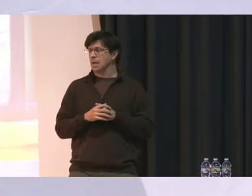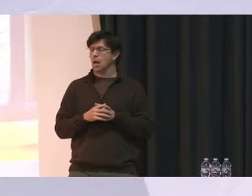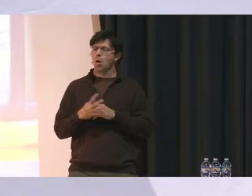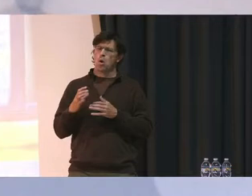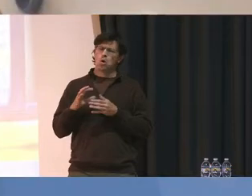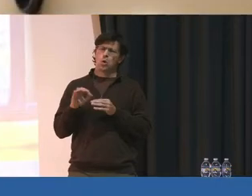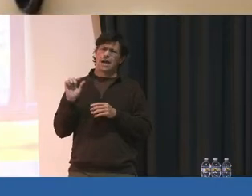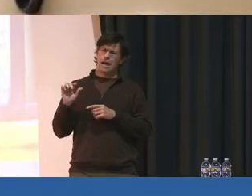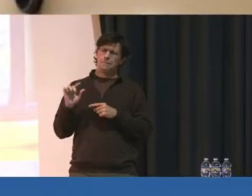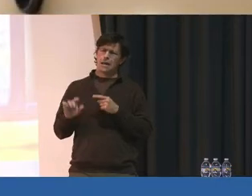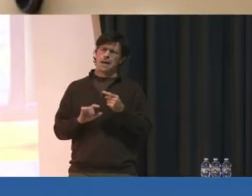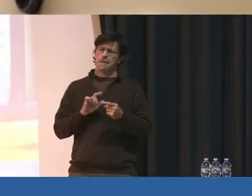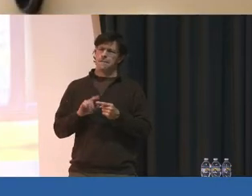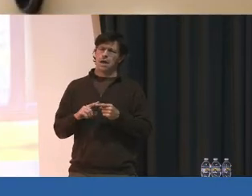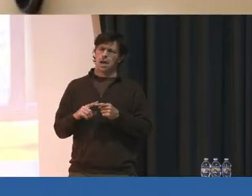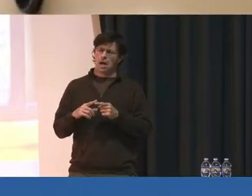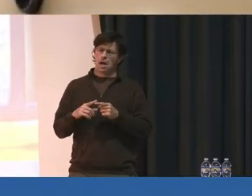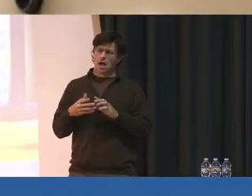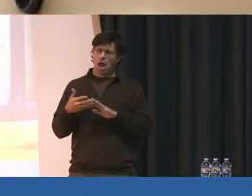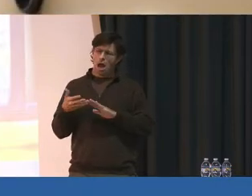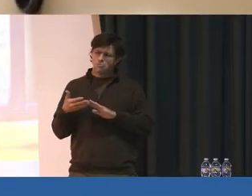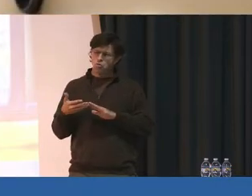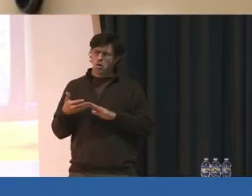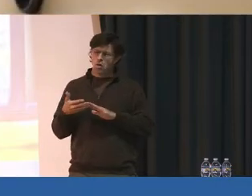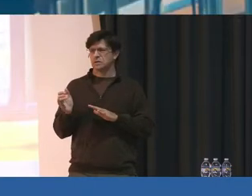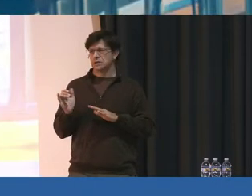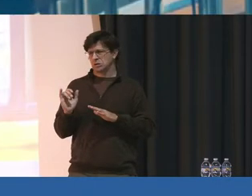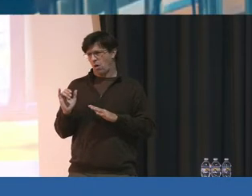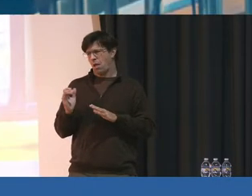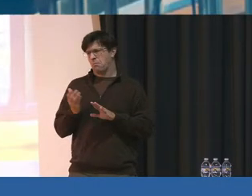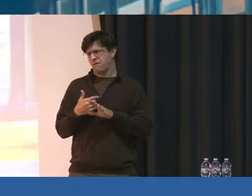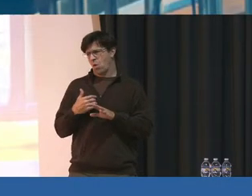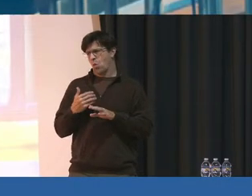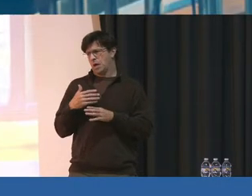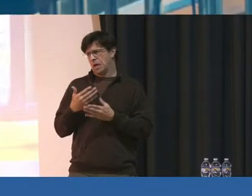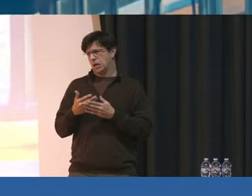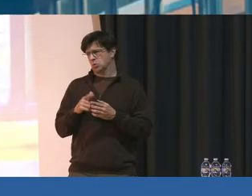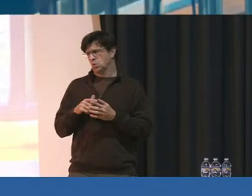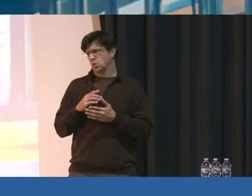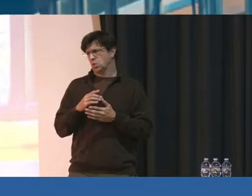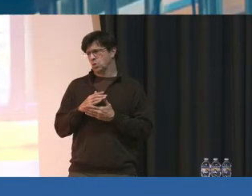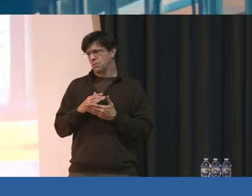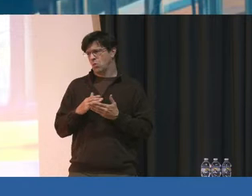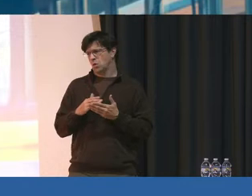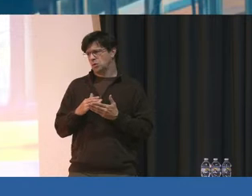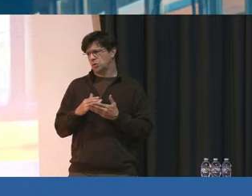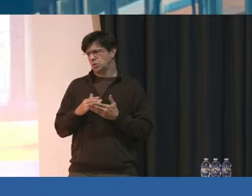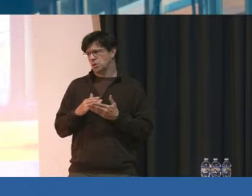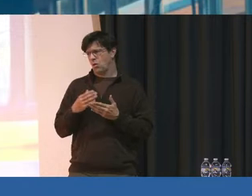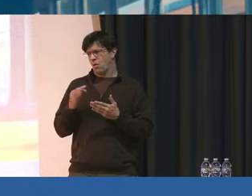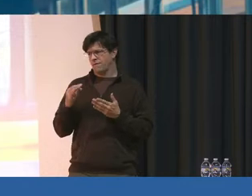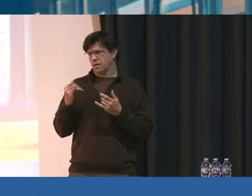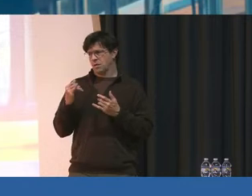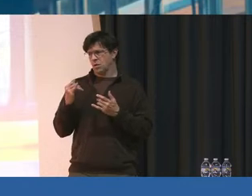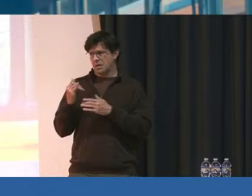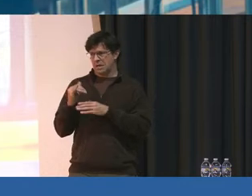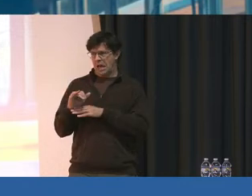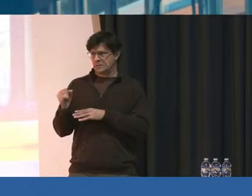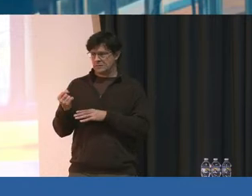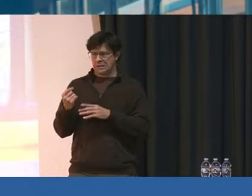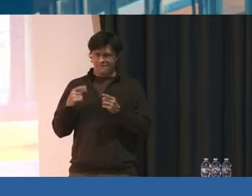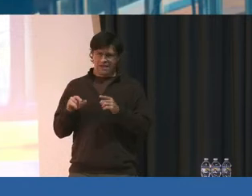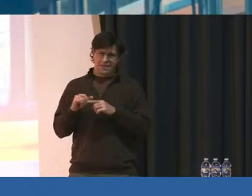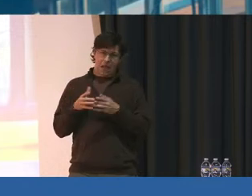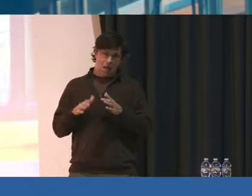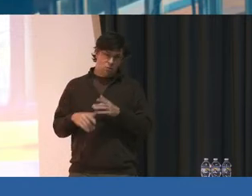to talk a little bit about operations as well before we get to the portion of tonight's event that allows you